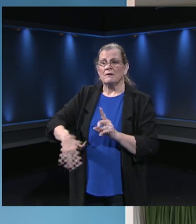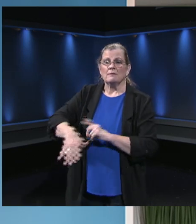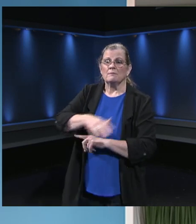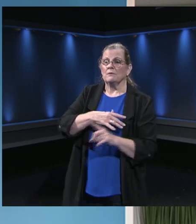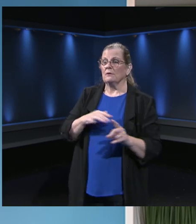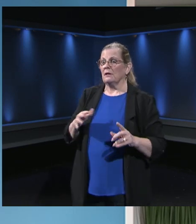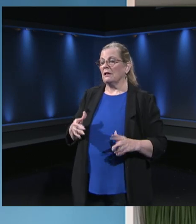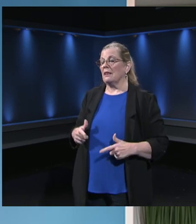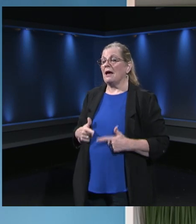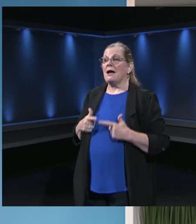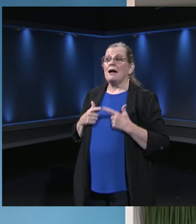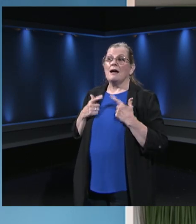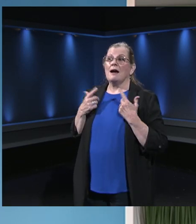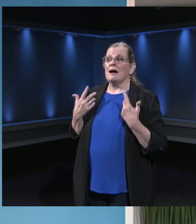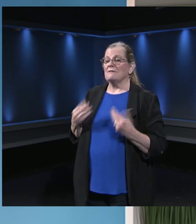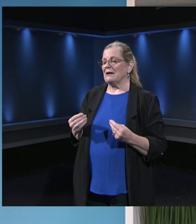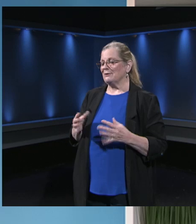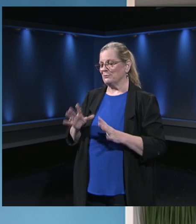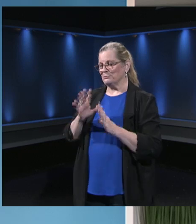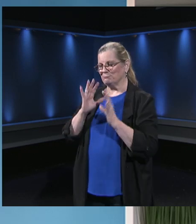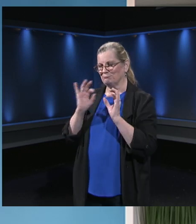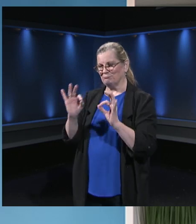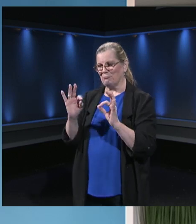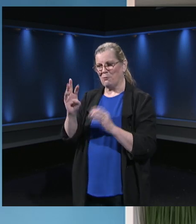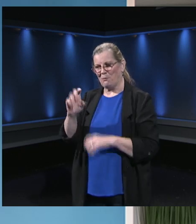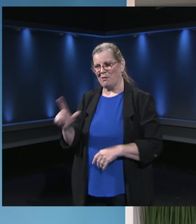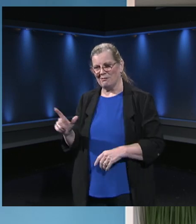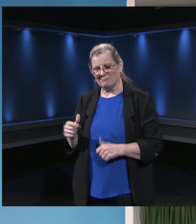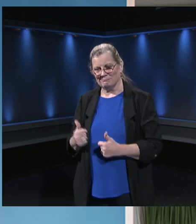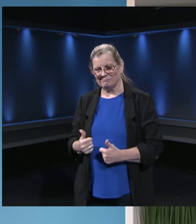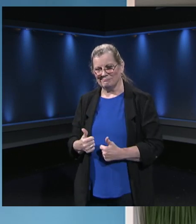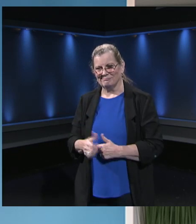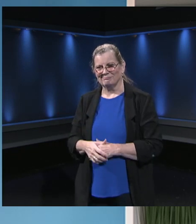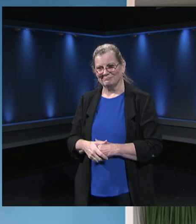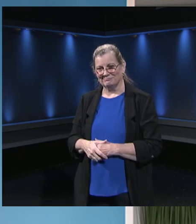that this year. And I don't know Pam may have something you want to add about that, too.